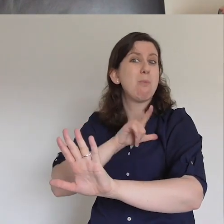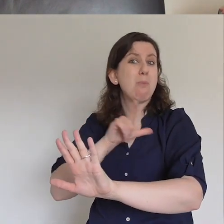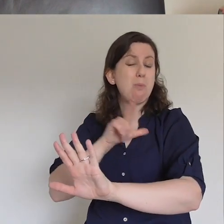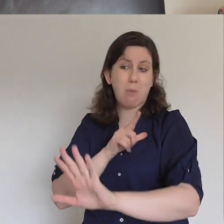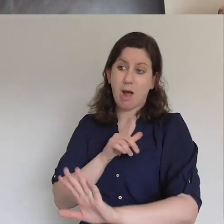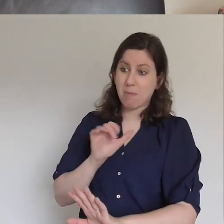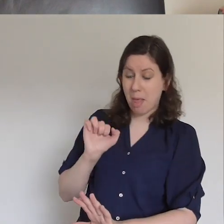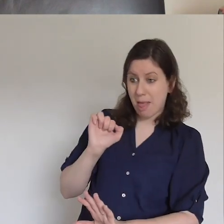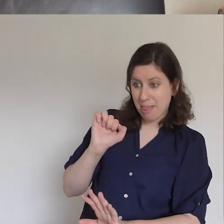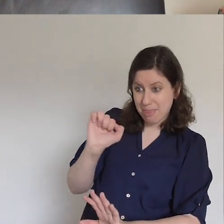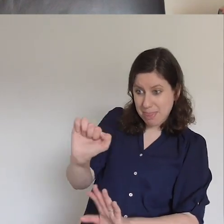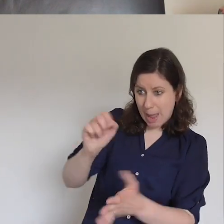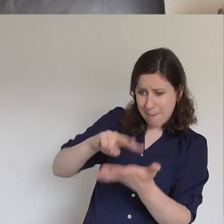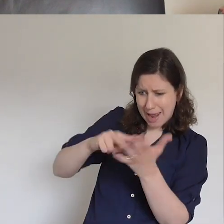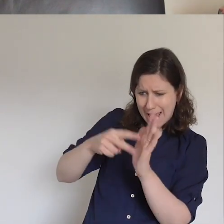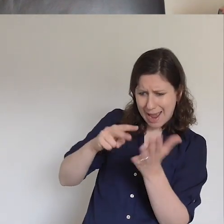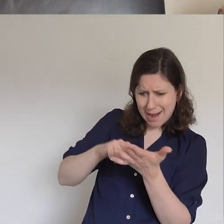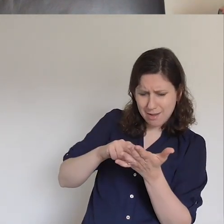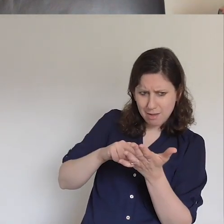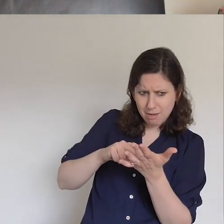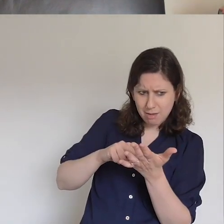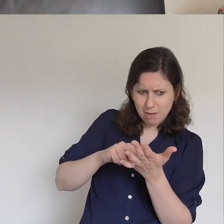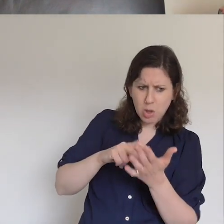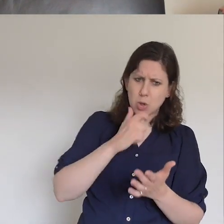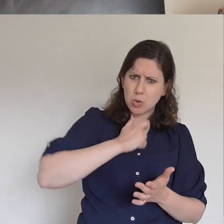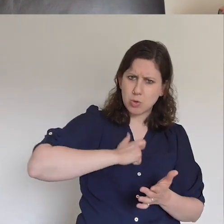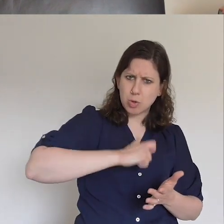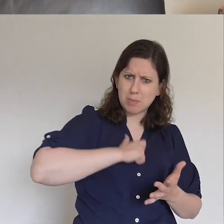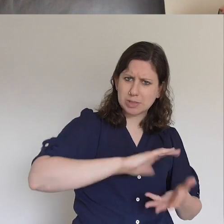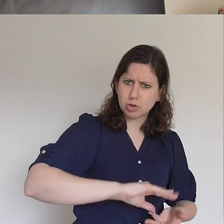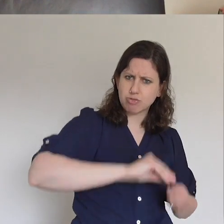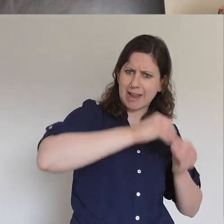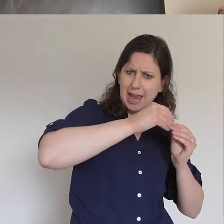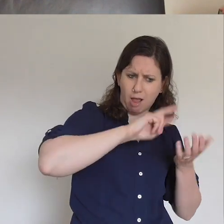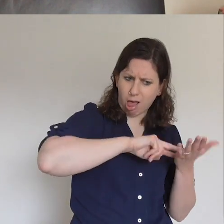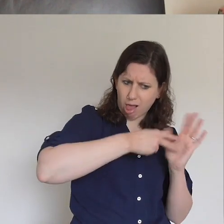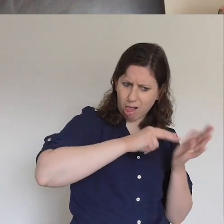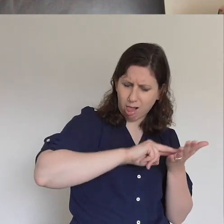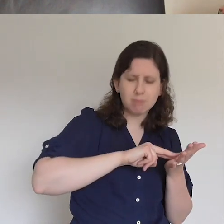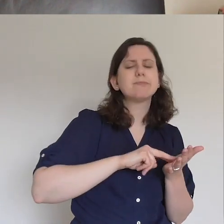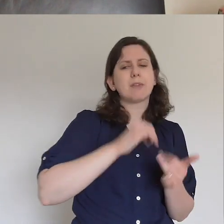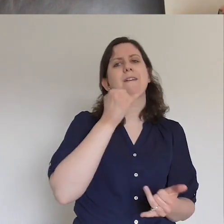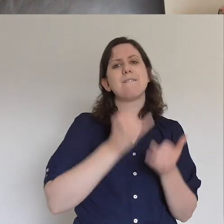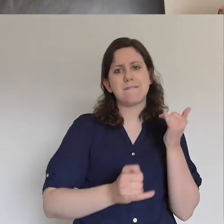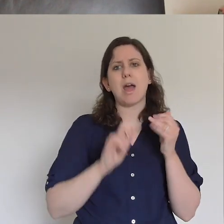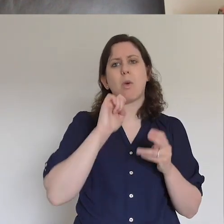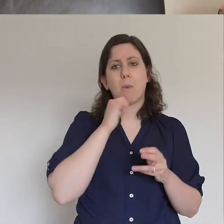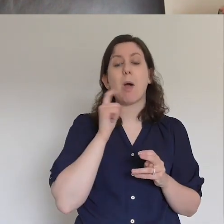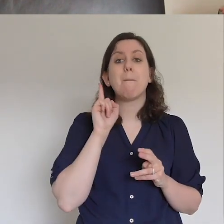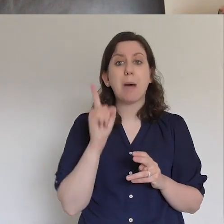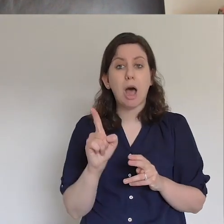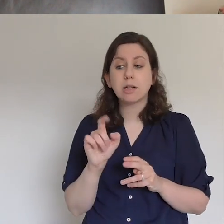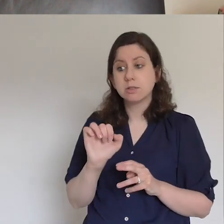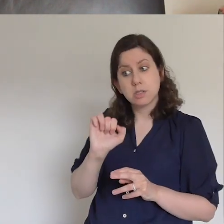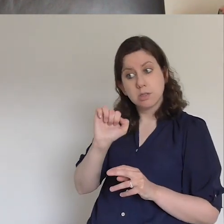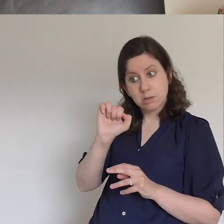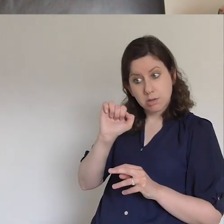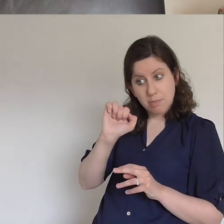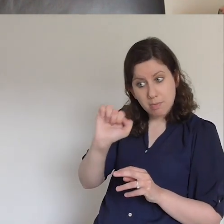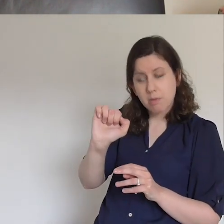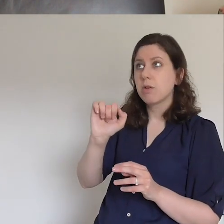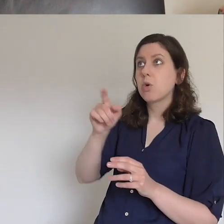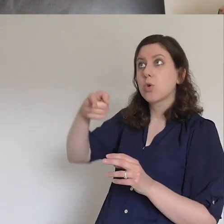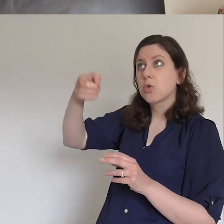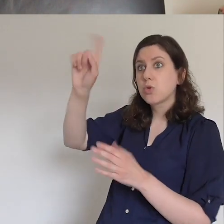activity is of human origin, it will fail but if it's from God, you will not be able to stop these